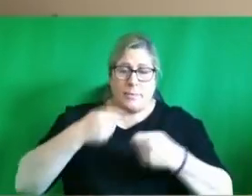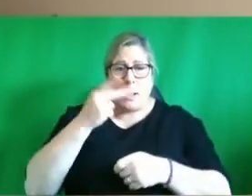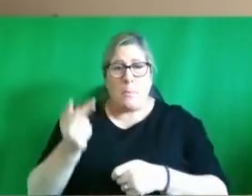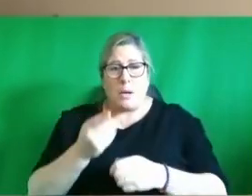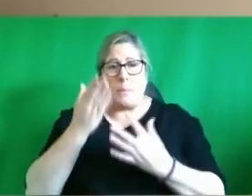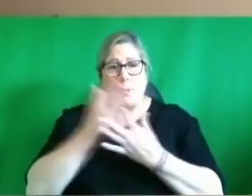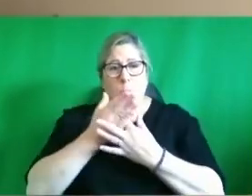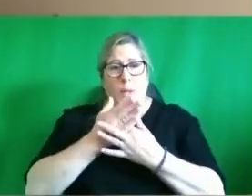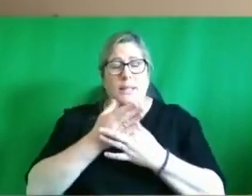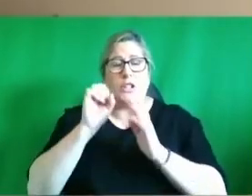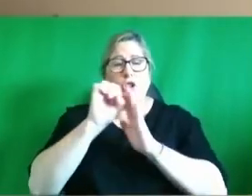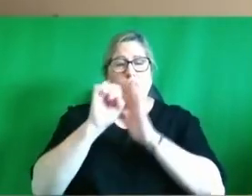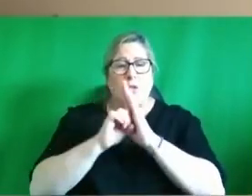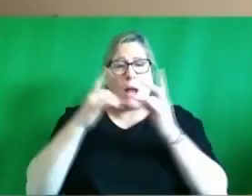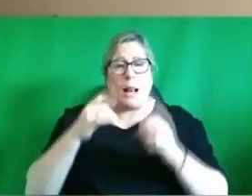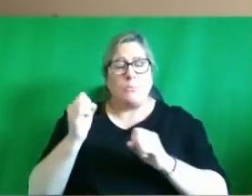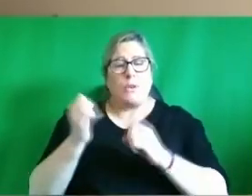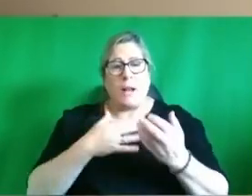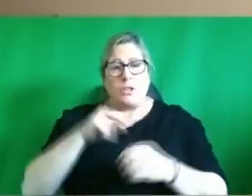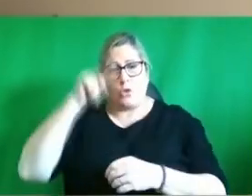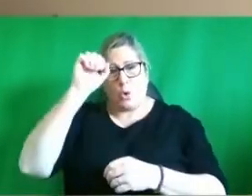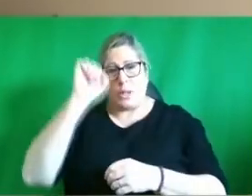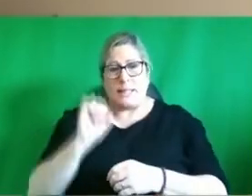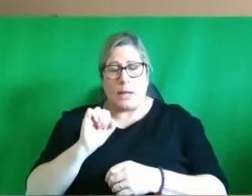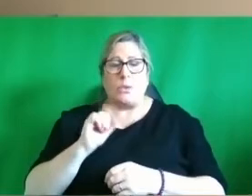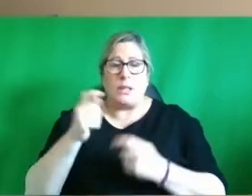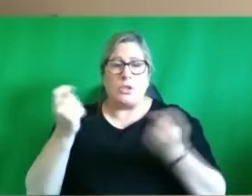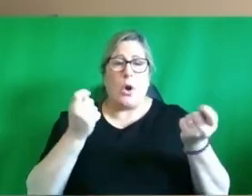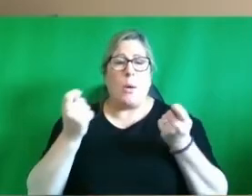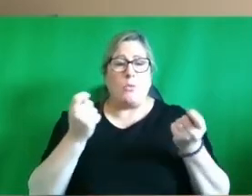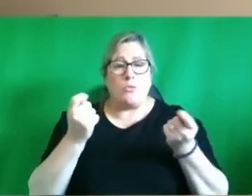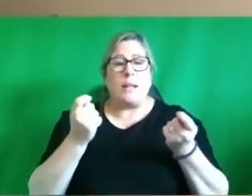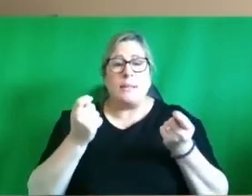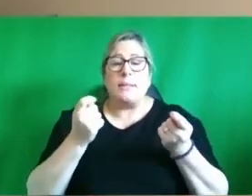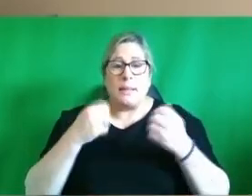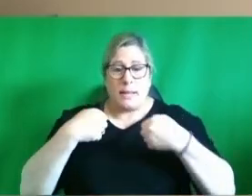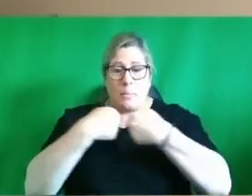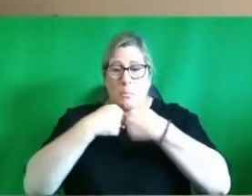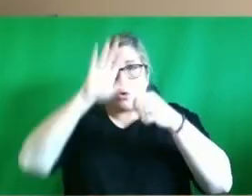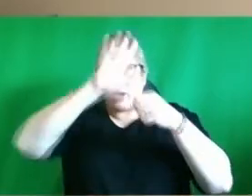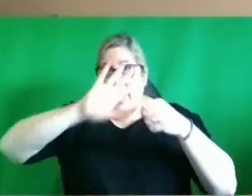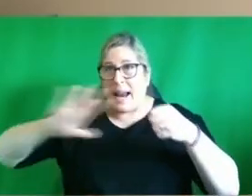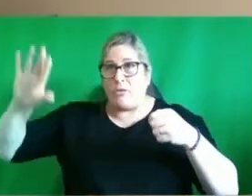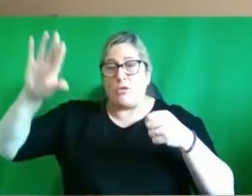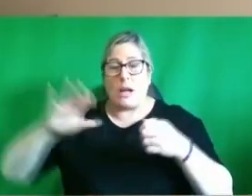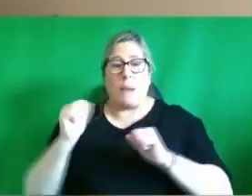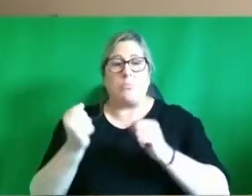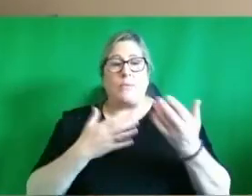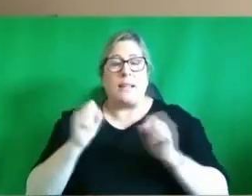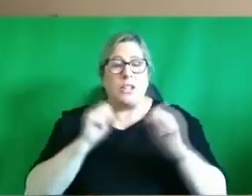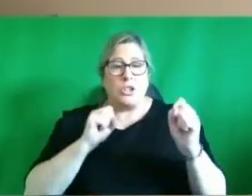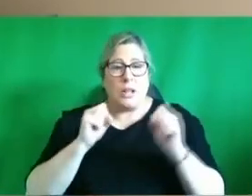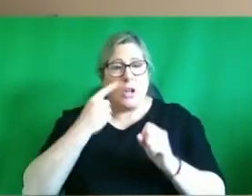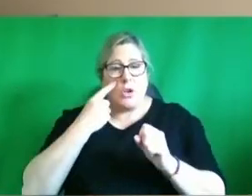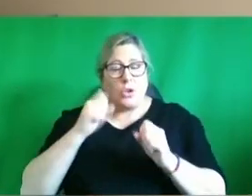health providers in north and south it has operated across the border area providing services and looking to develop services